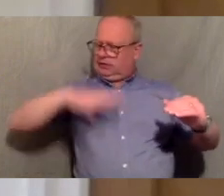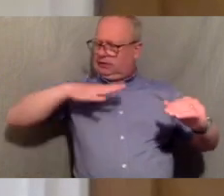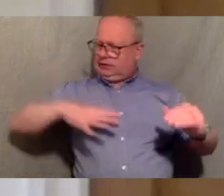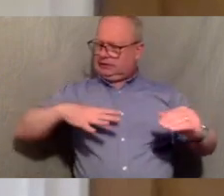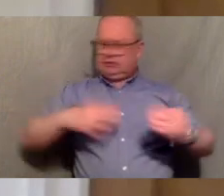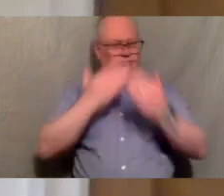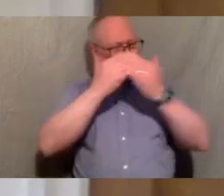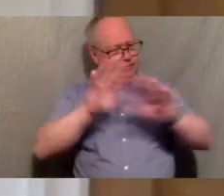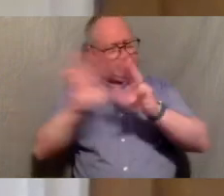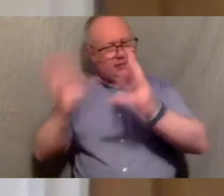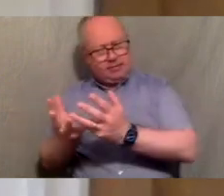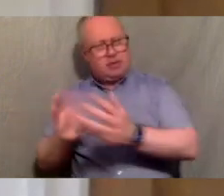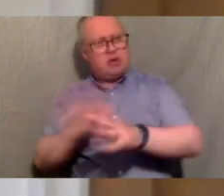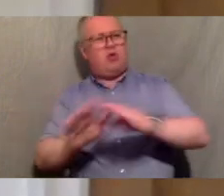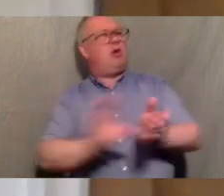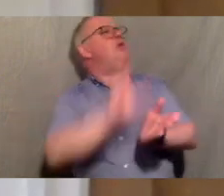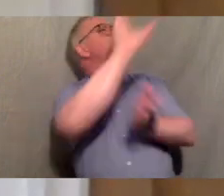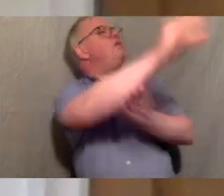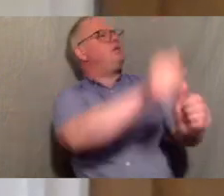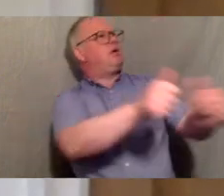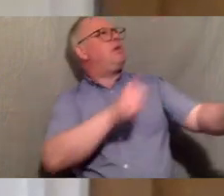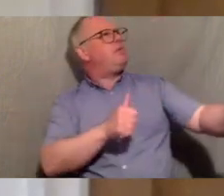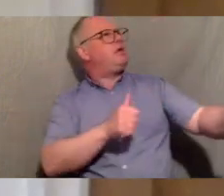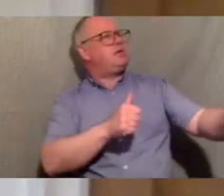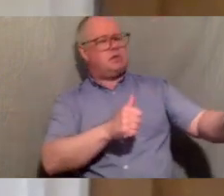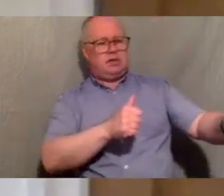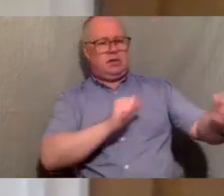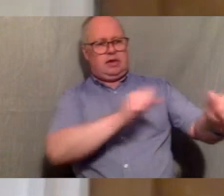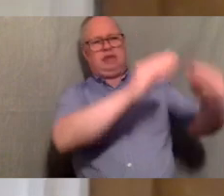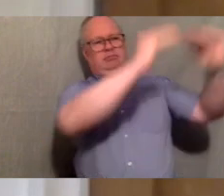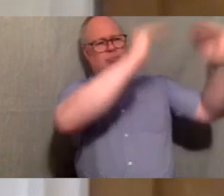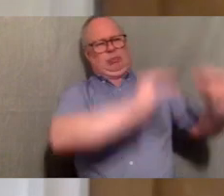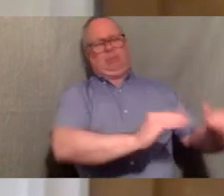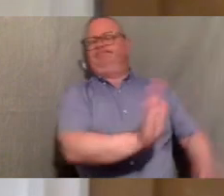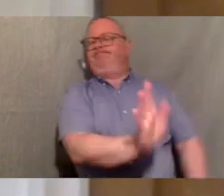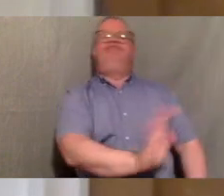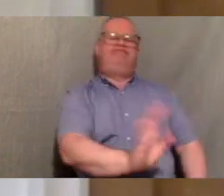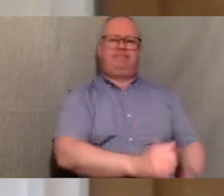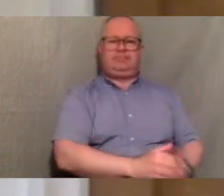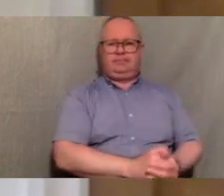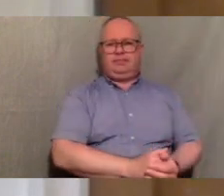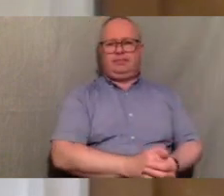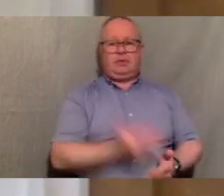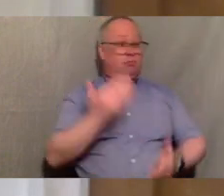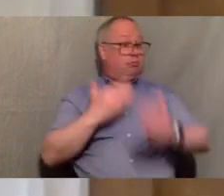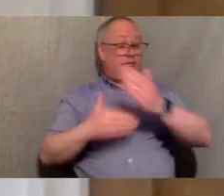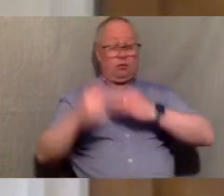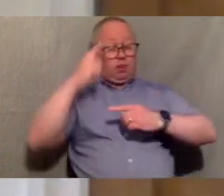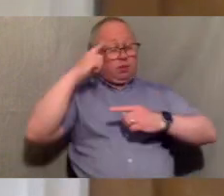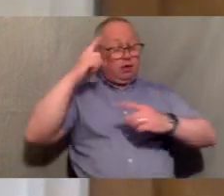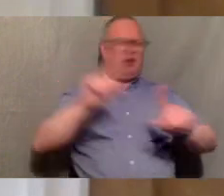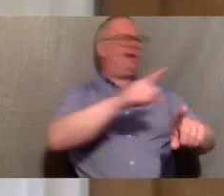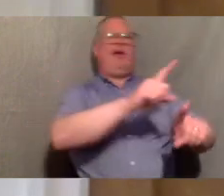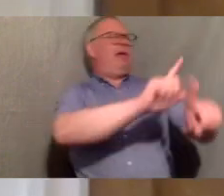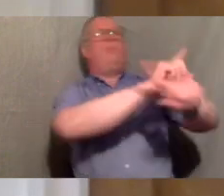big business bailouts and the cutthroat race to the bottom so things that were um previously unimaginable have suddenly become